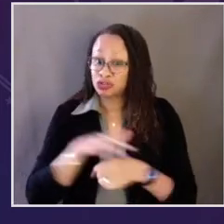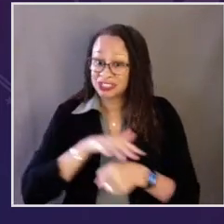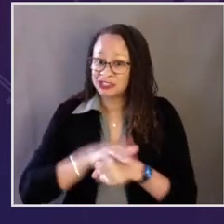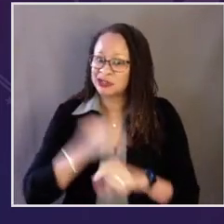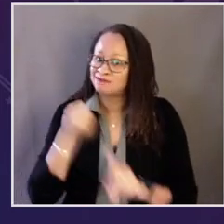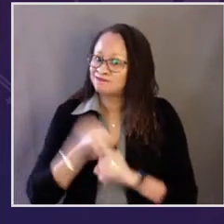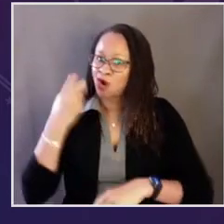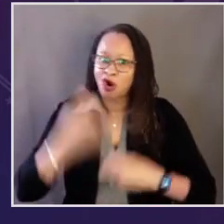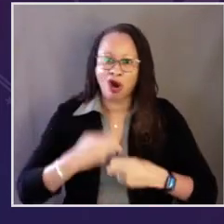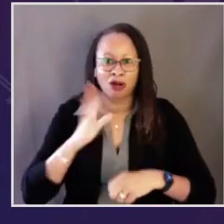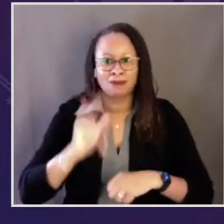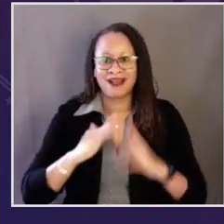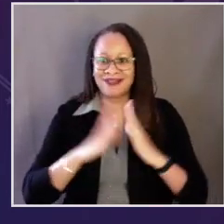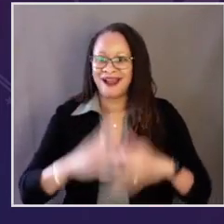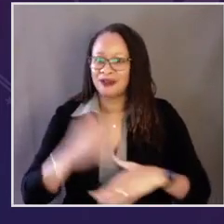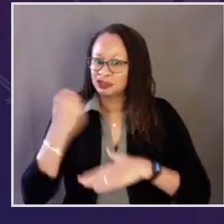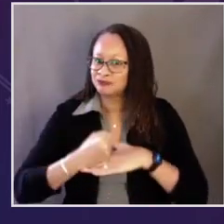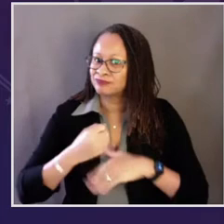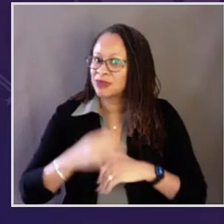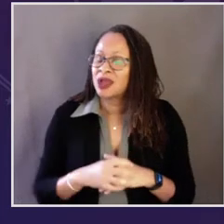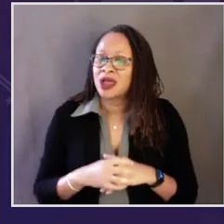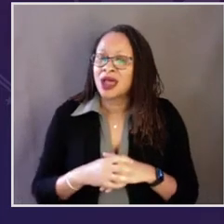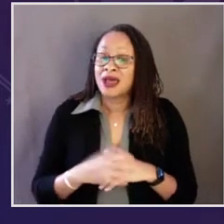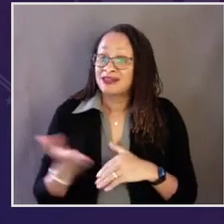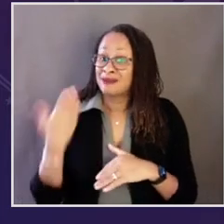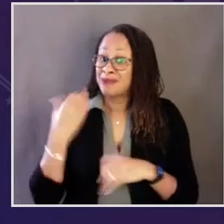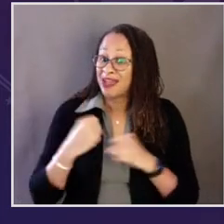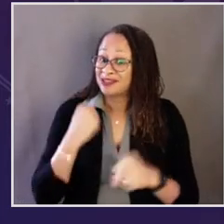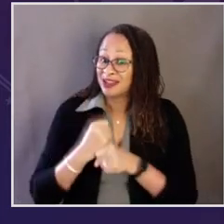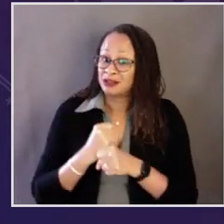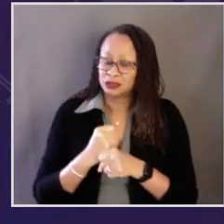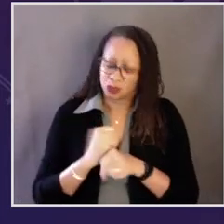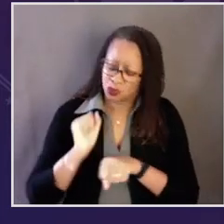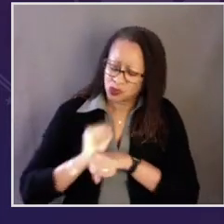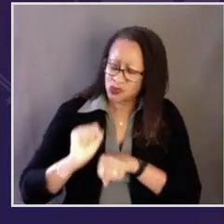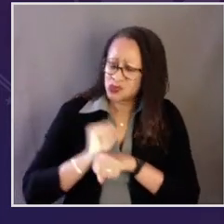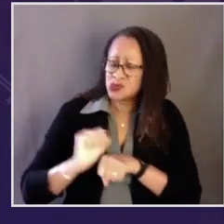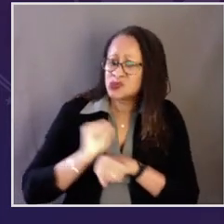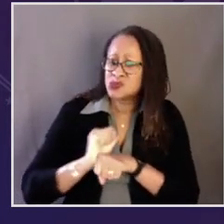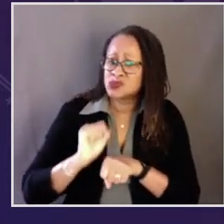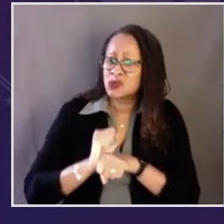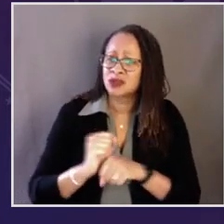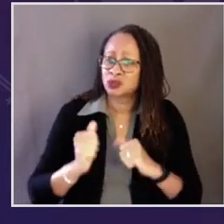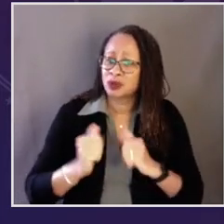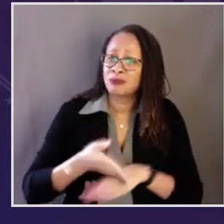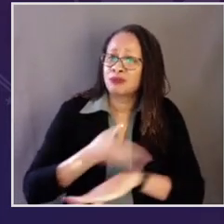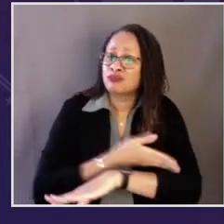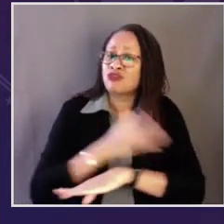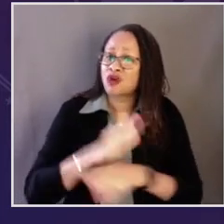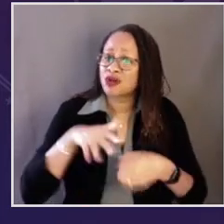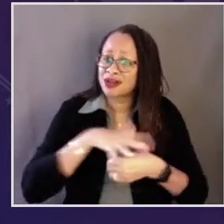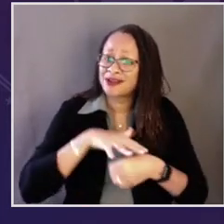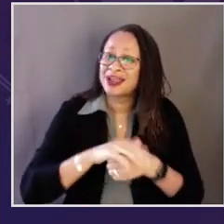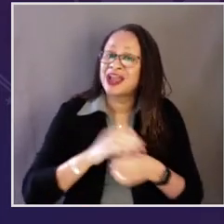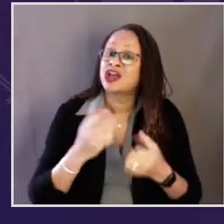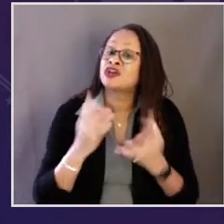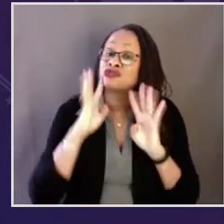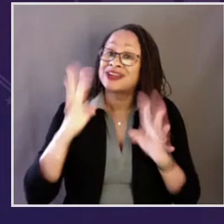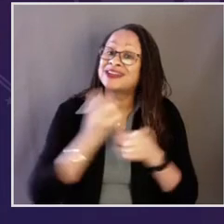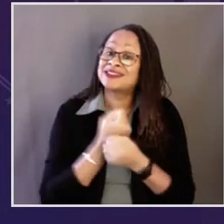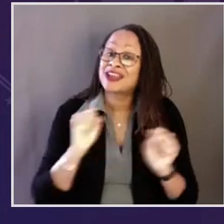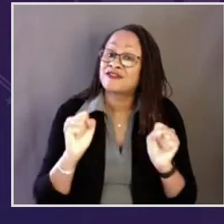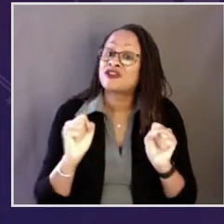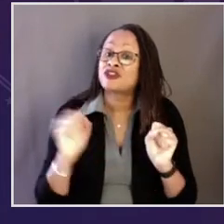Recession, her district was hit hard by the housing crisis. She spent the past decade working to improve blighted neighborhoods,